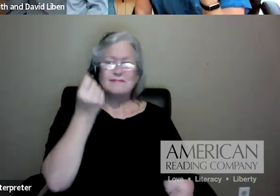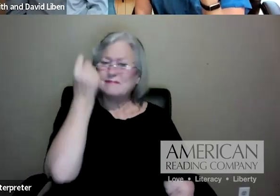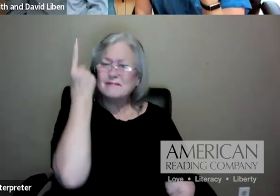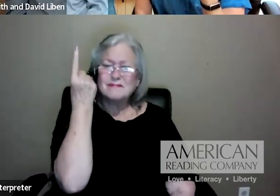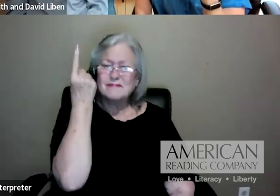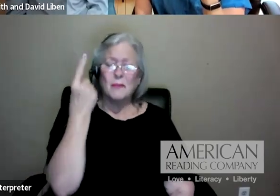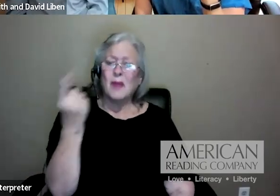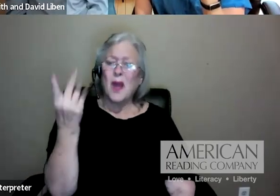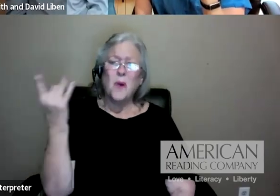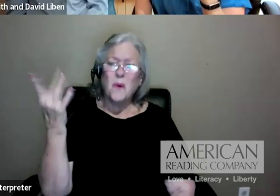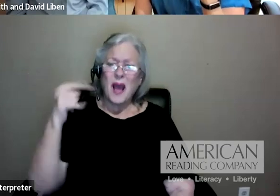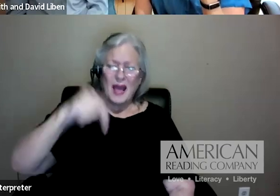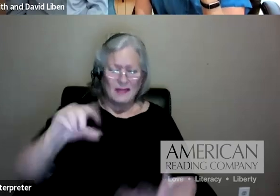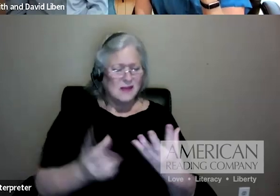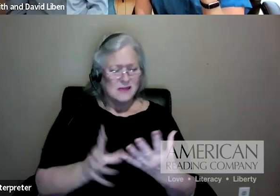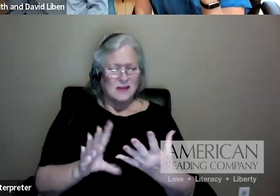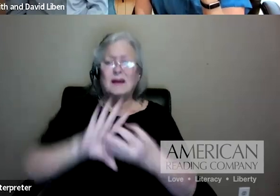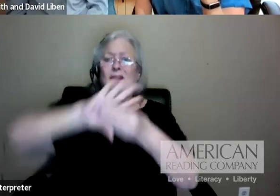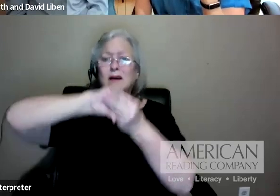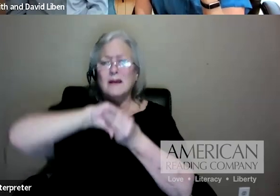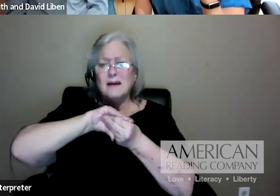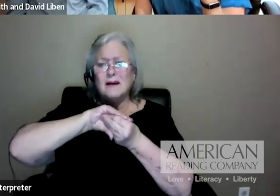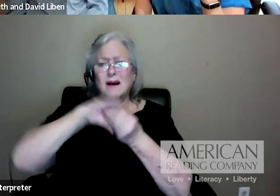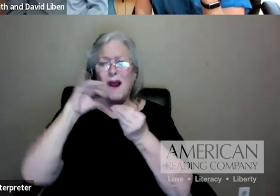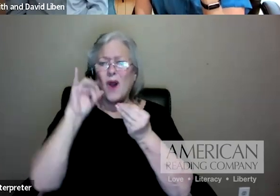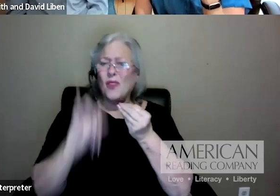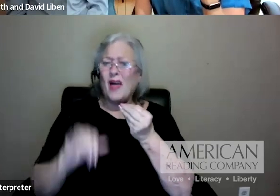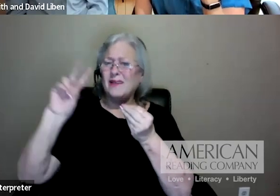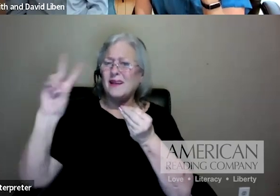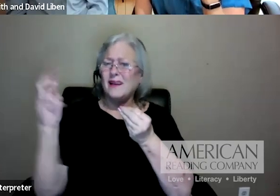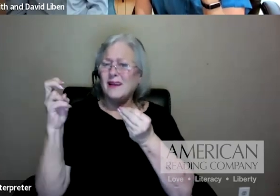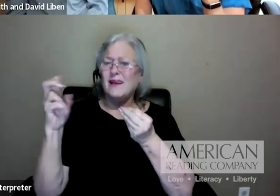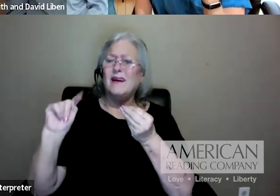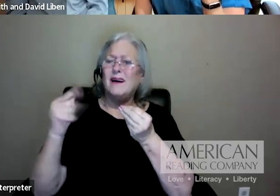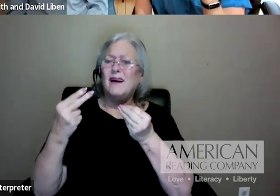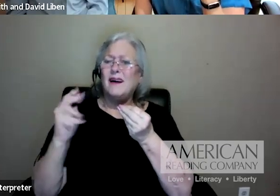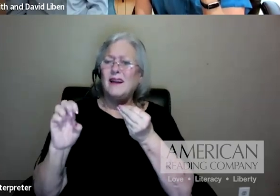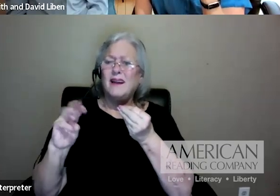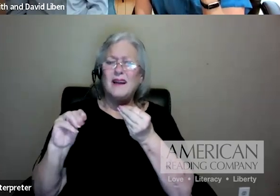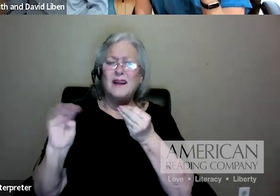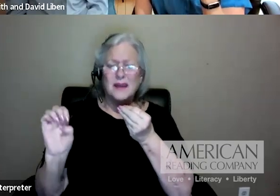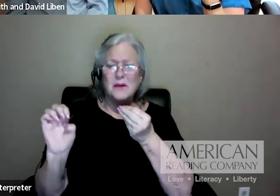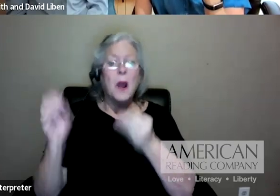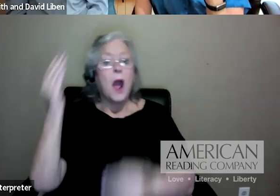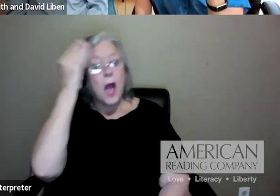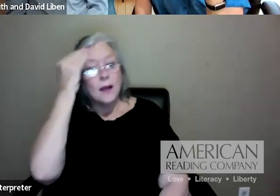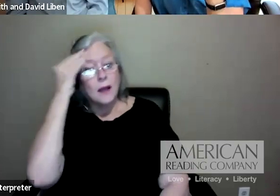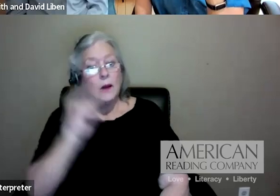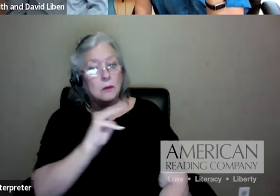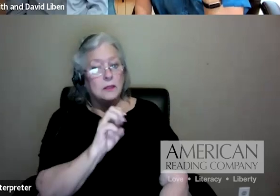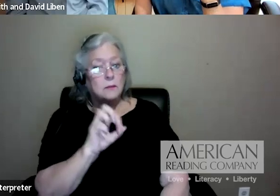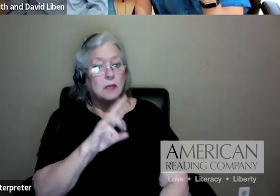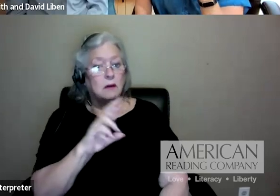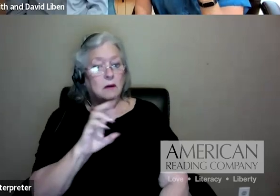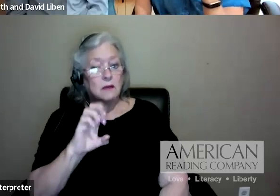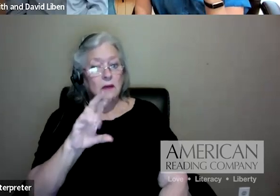this particular theme? We think that, and I know, Meredith, you've oftentimes said that sometimes adults can